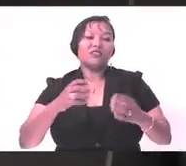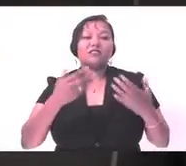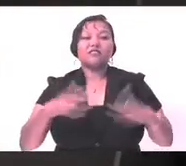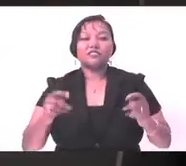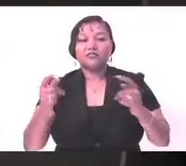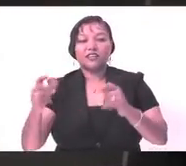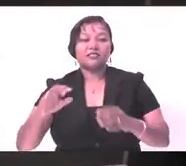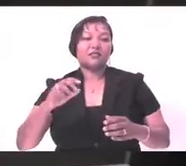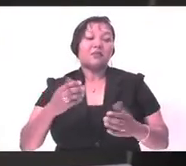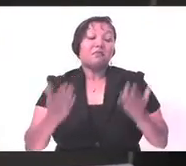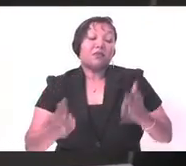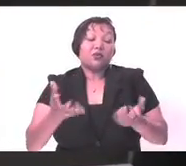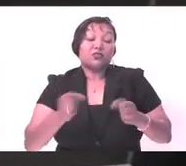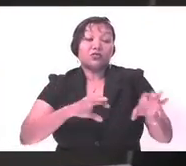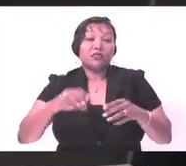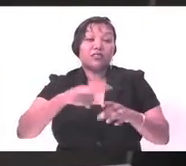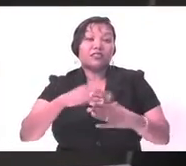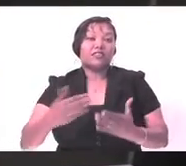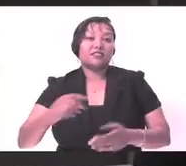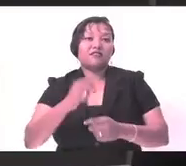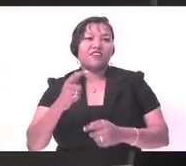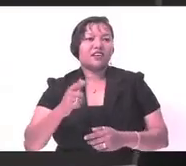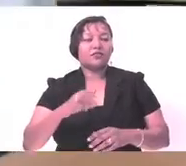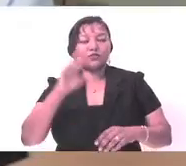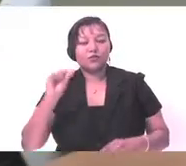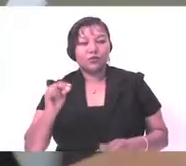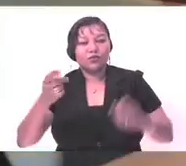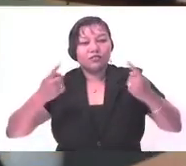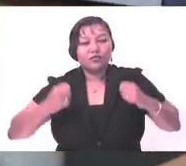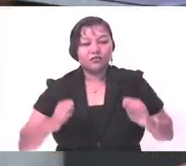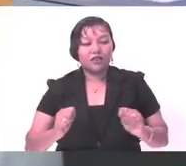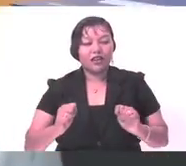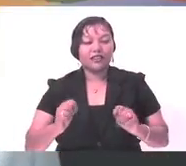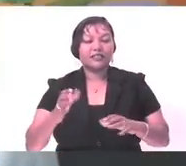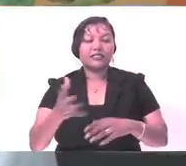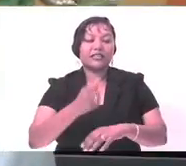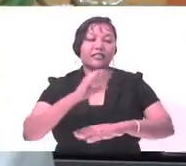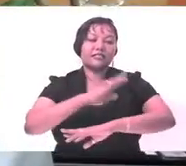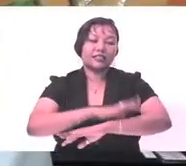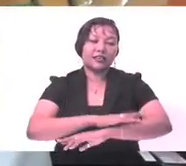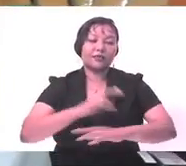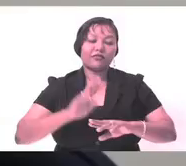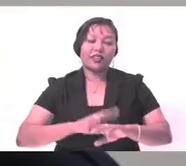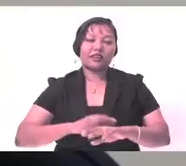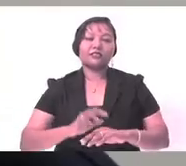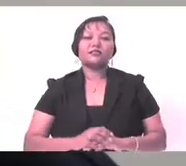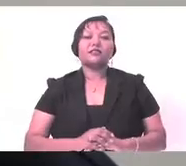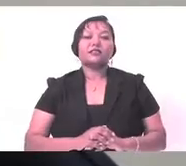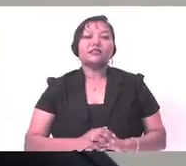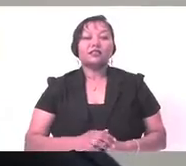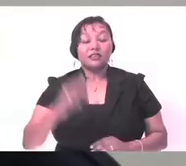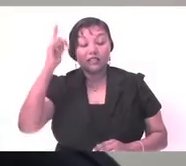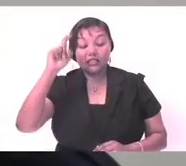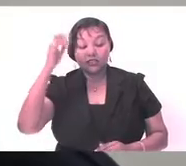achieving something that typically takes three to five years to achieve. Discover all the things you want and need to know about